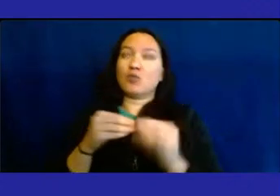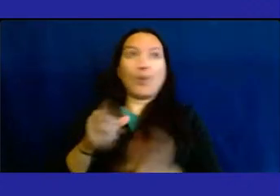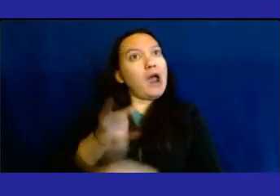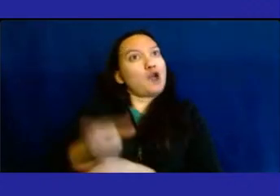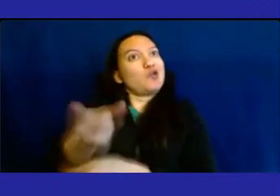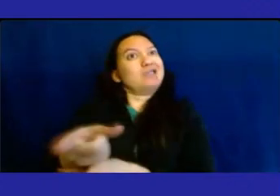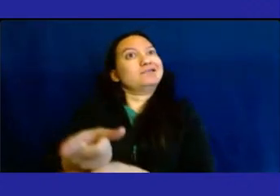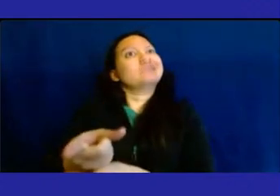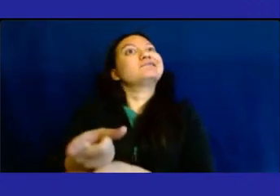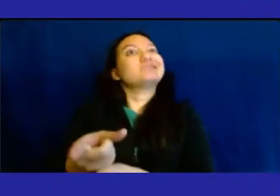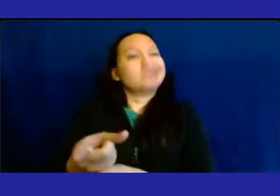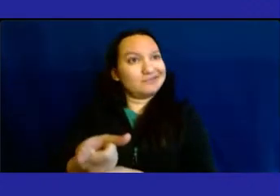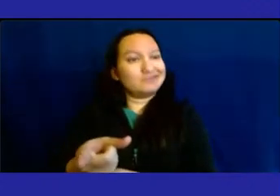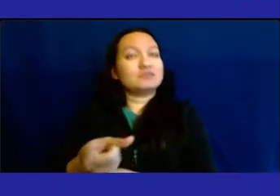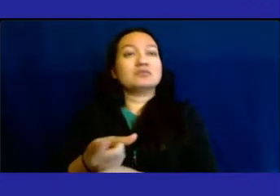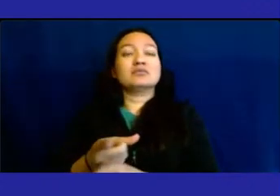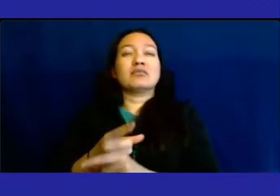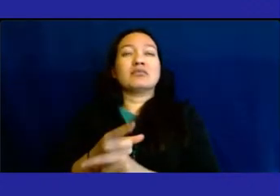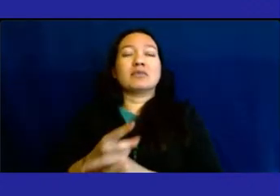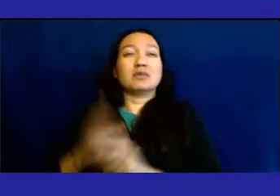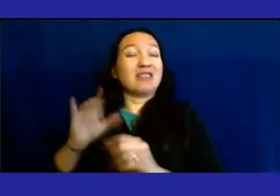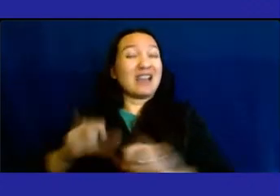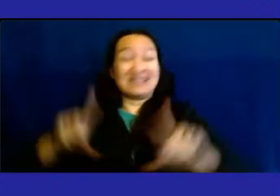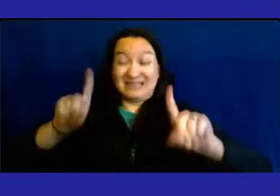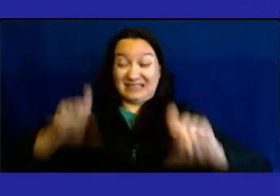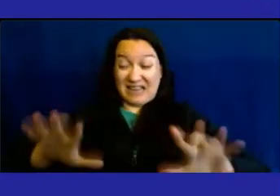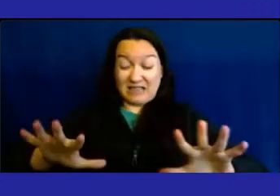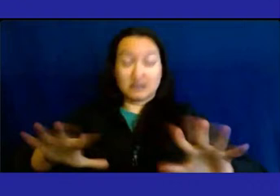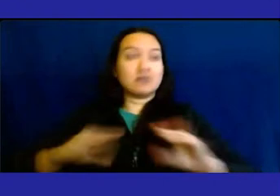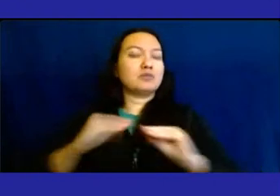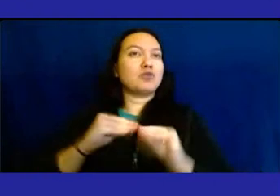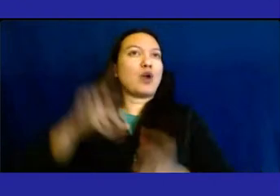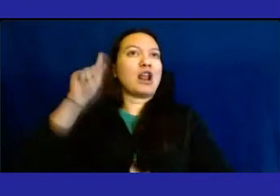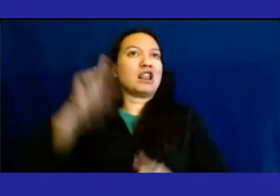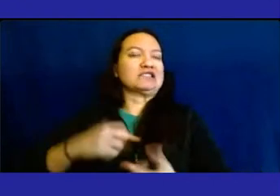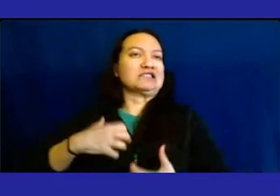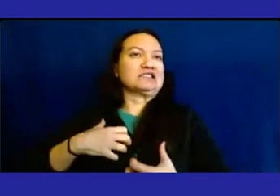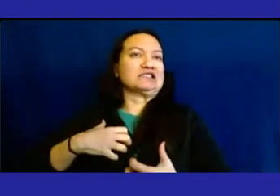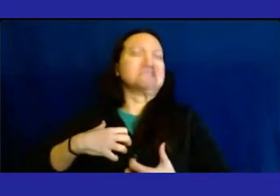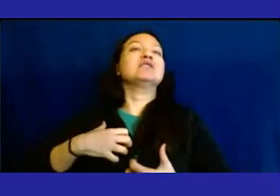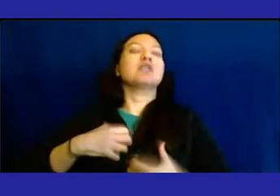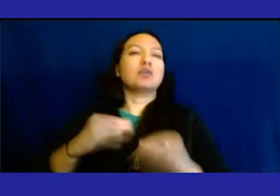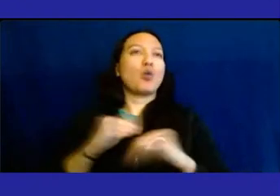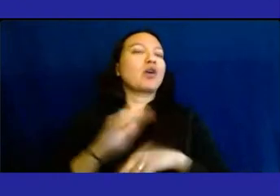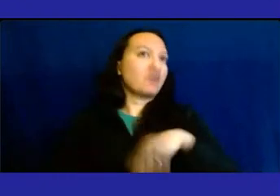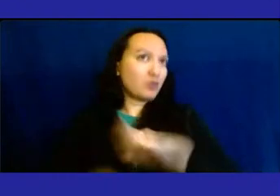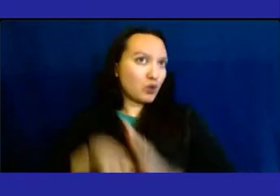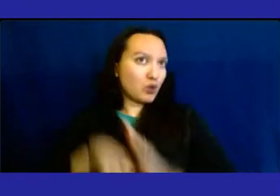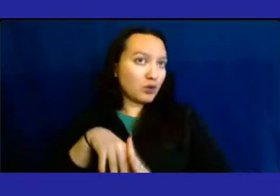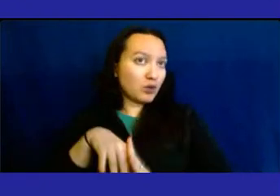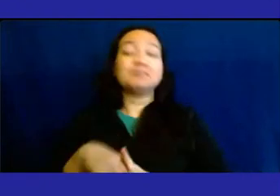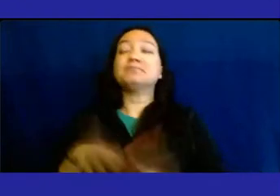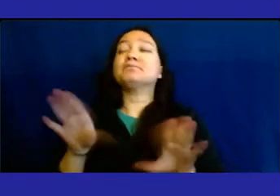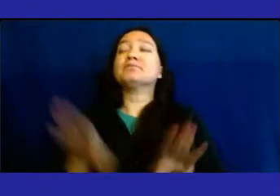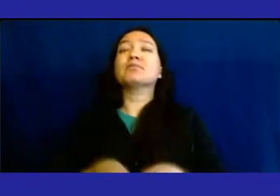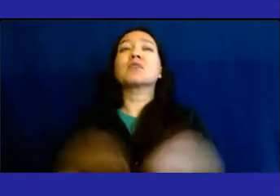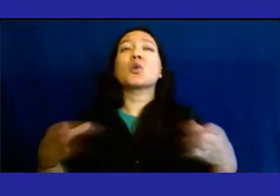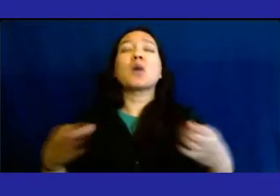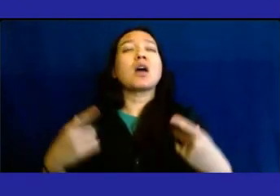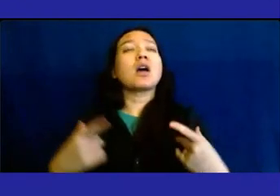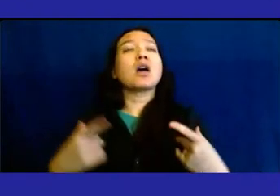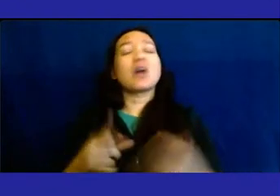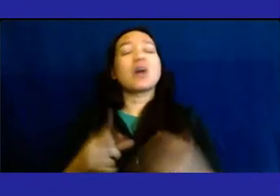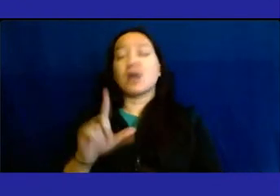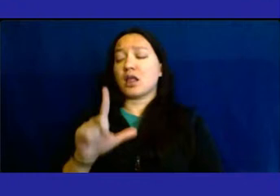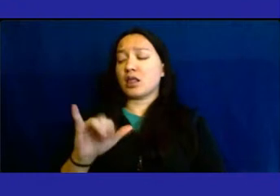it makes the examination much less uncomfortable. We opened up our lifestyle medicine